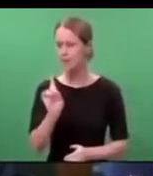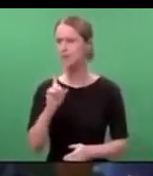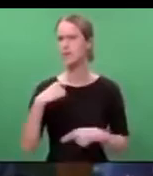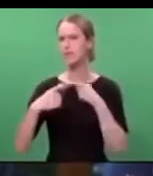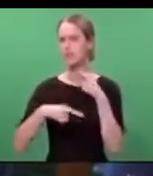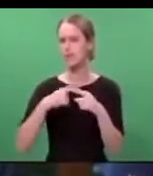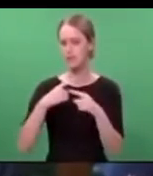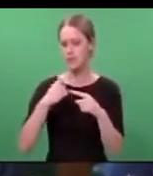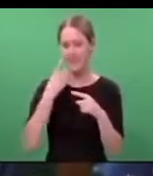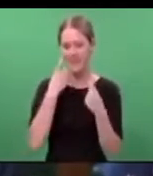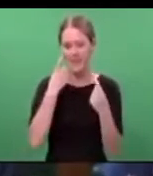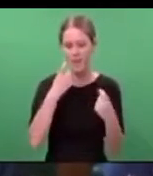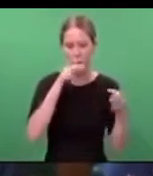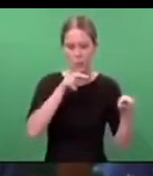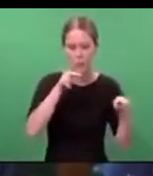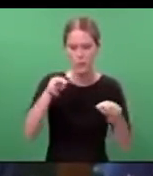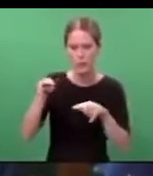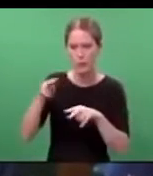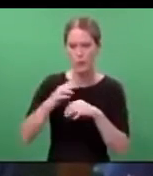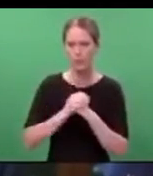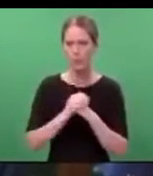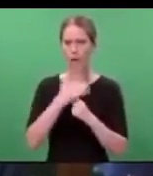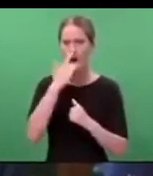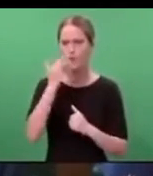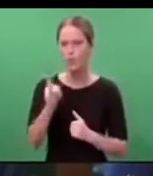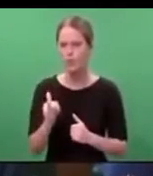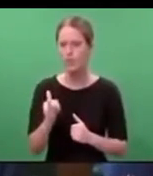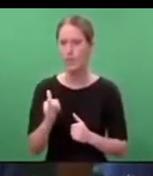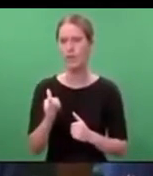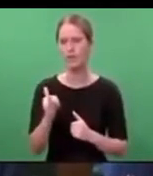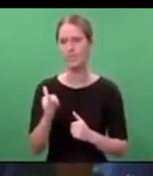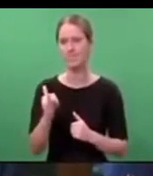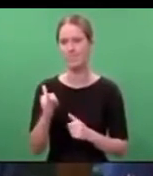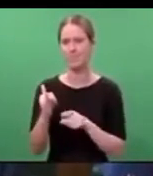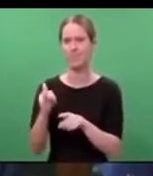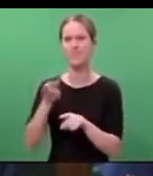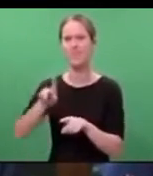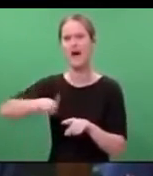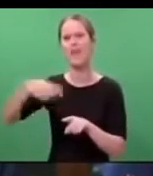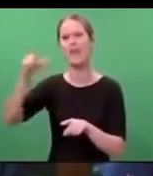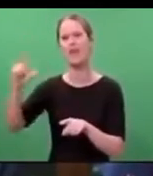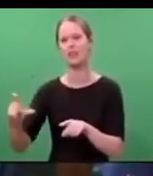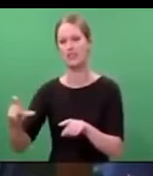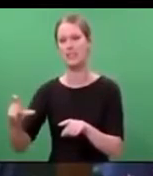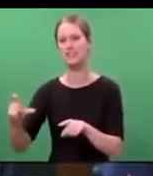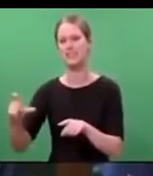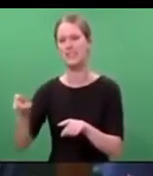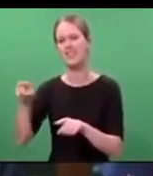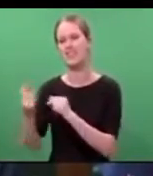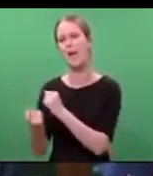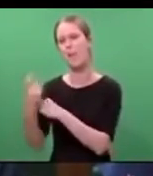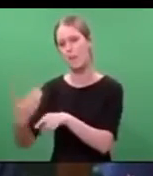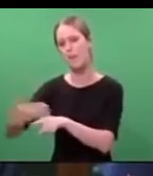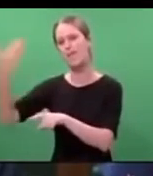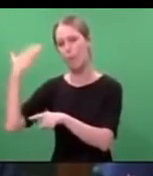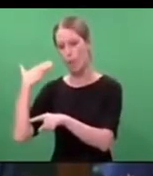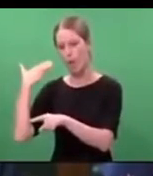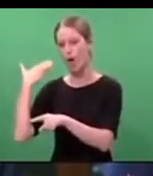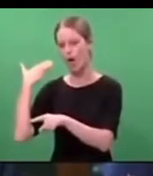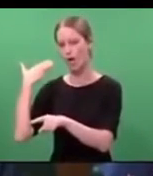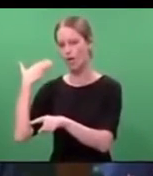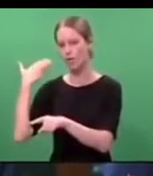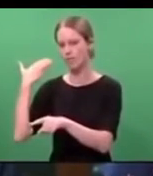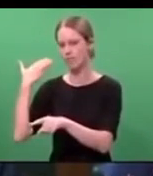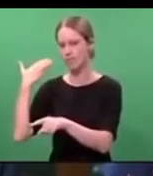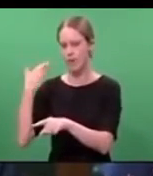vigilance. Unfortunately, we have seen in countries that know the horrors of terrorism more than us,